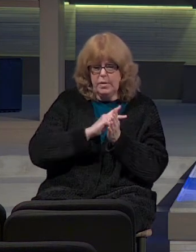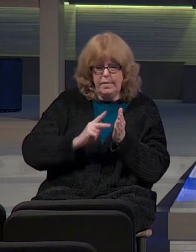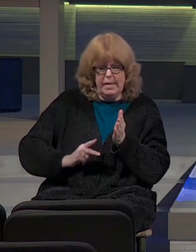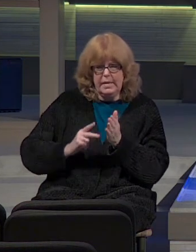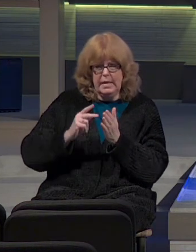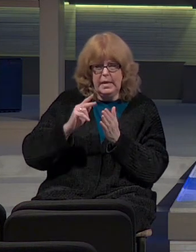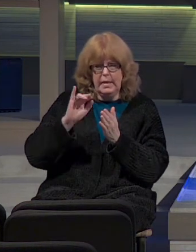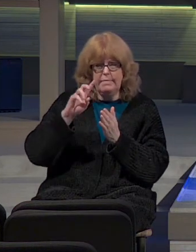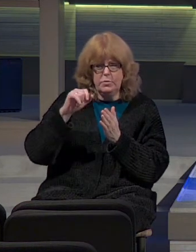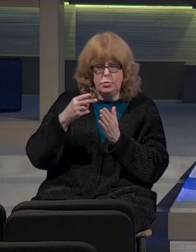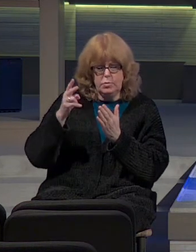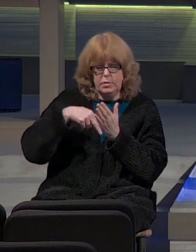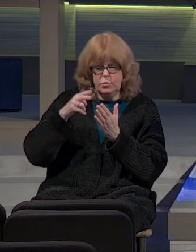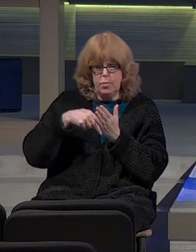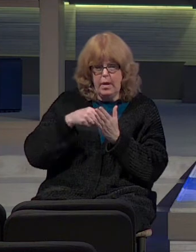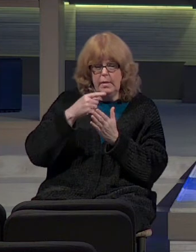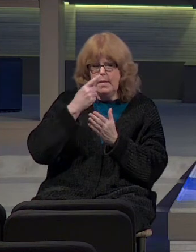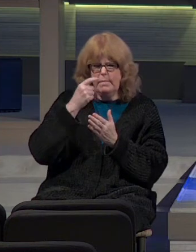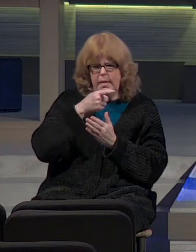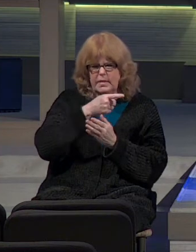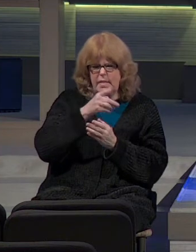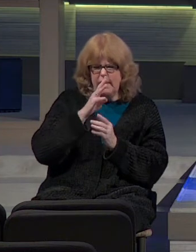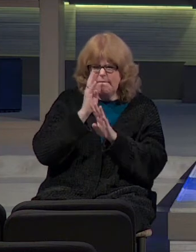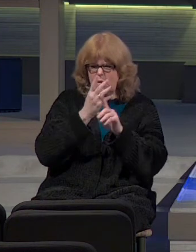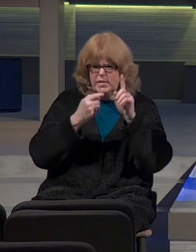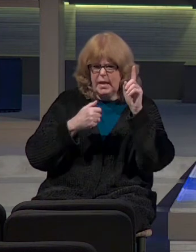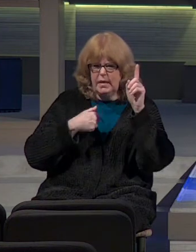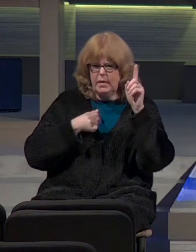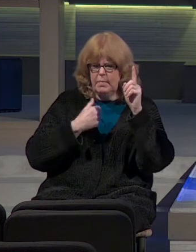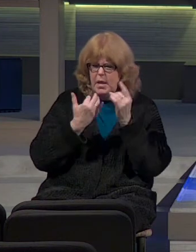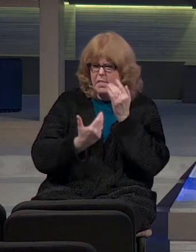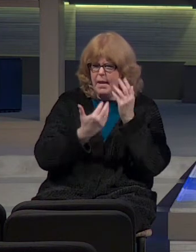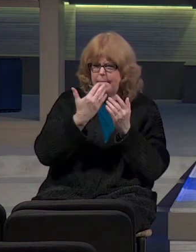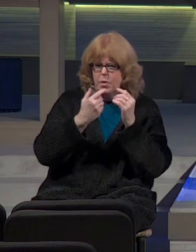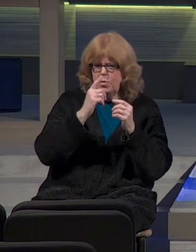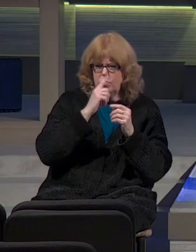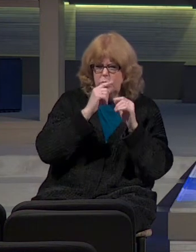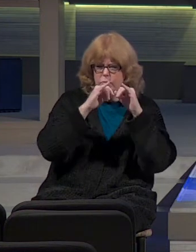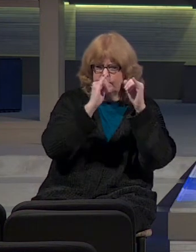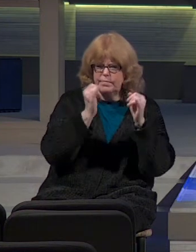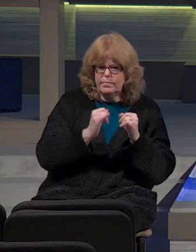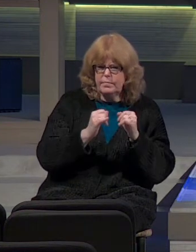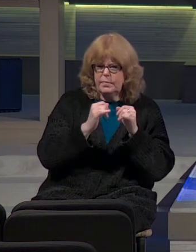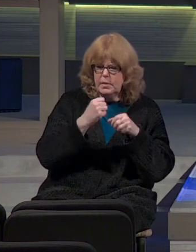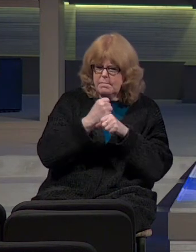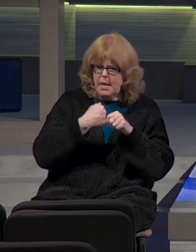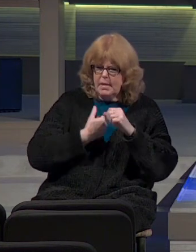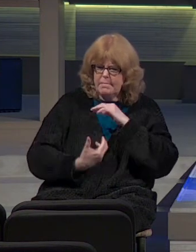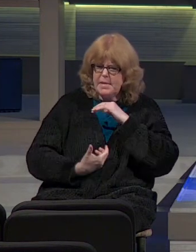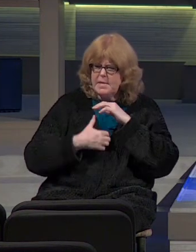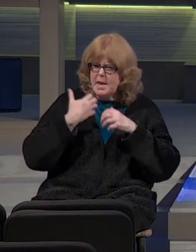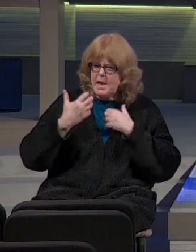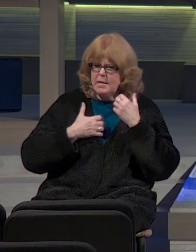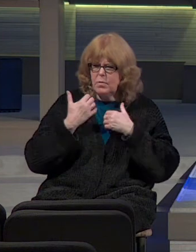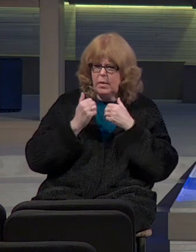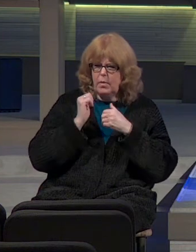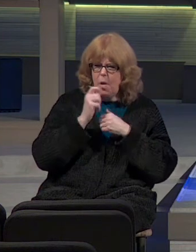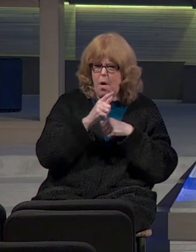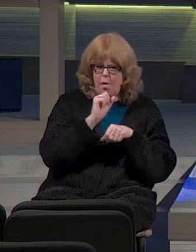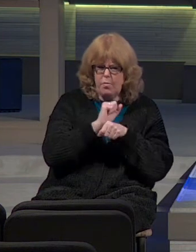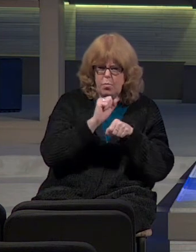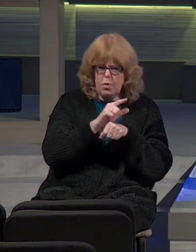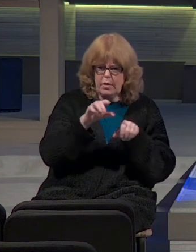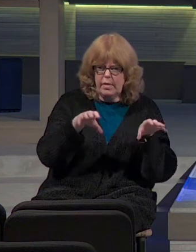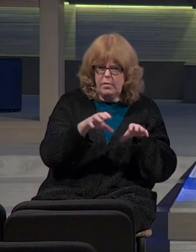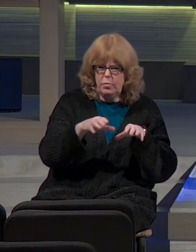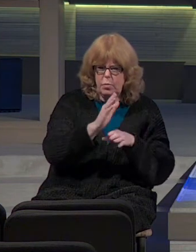has read, because they have forsaken me and have burned incense to other gods that they might provoke me to anger with all the work of their hands.